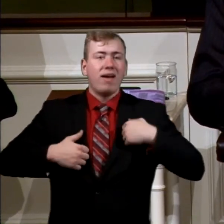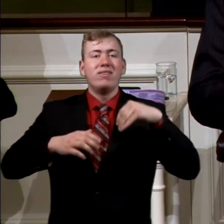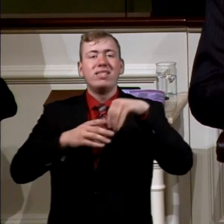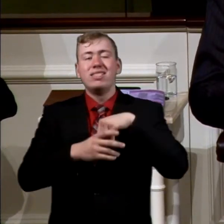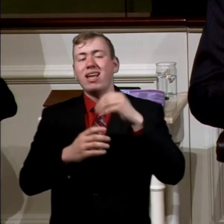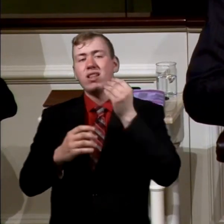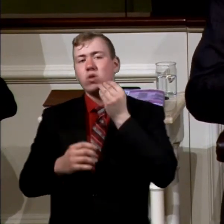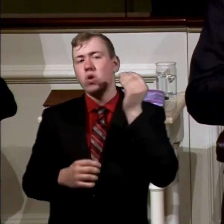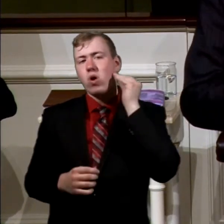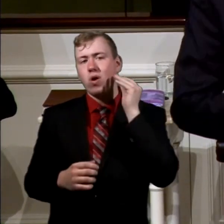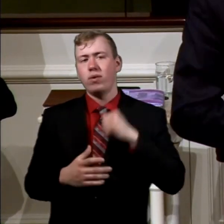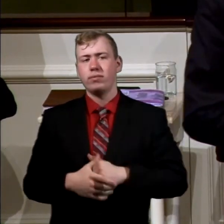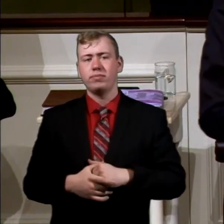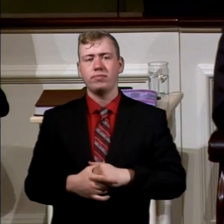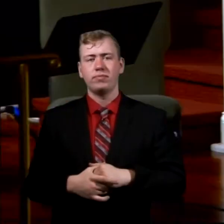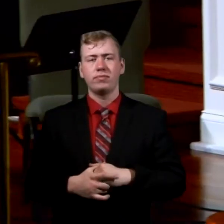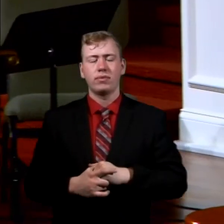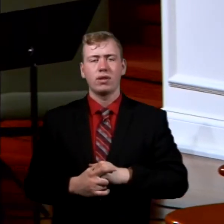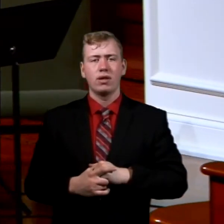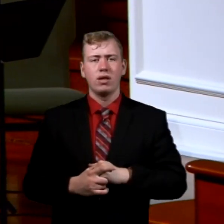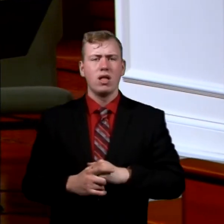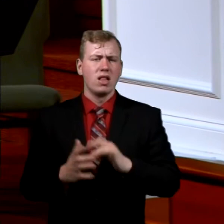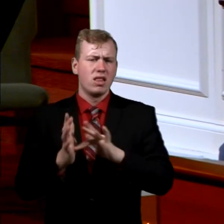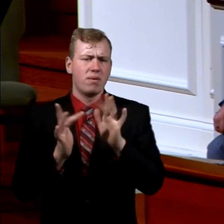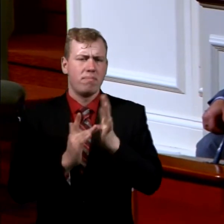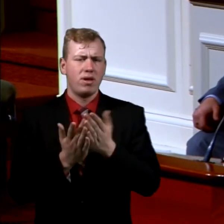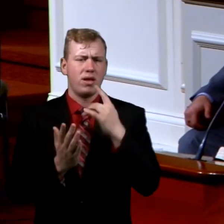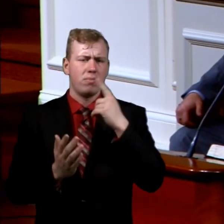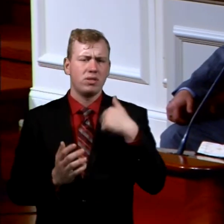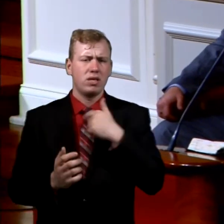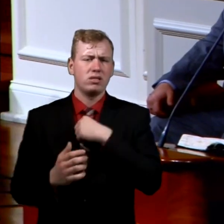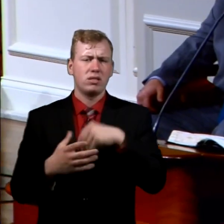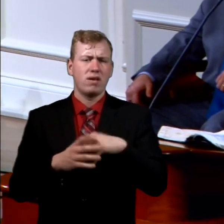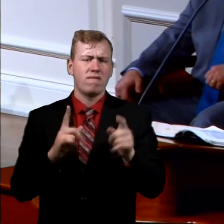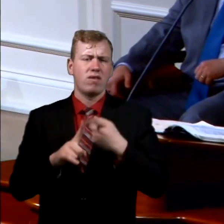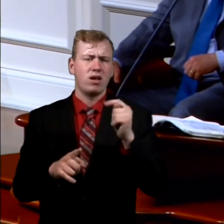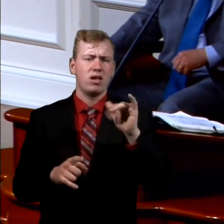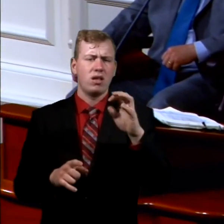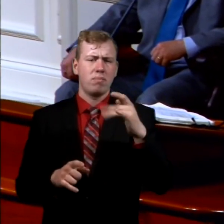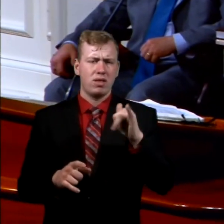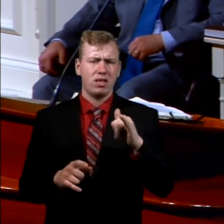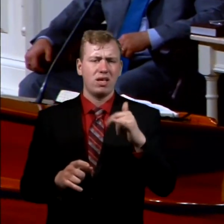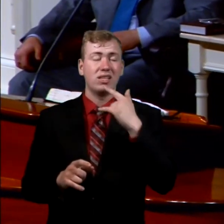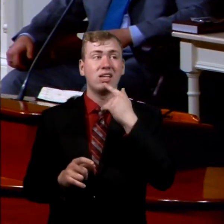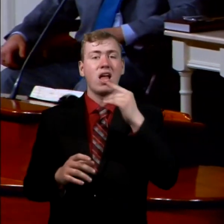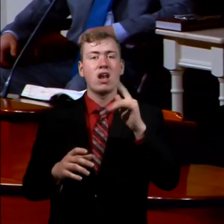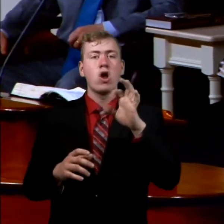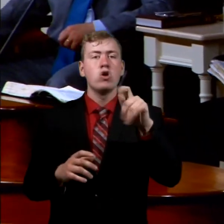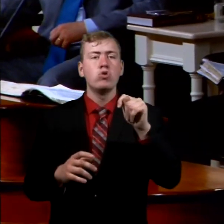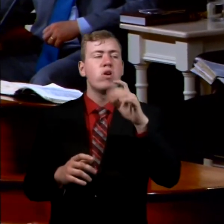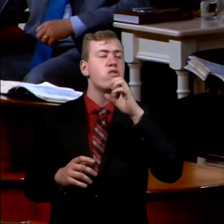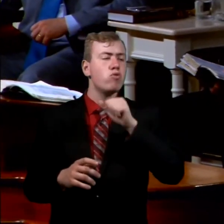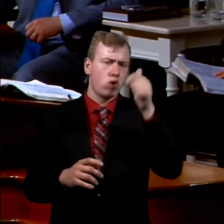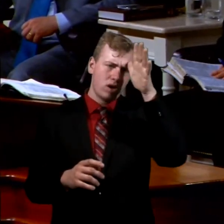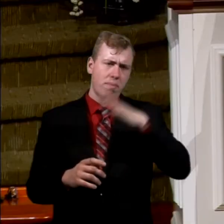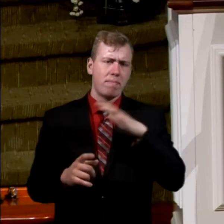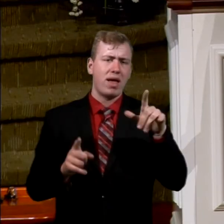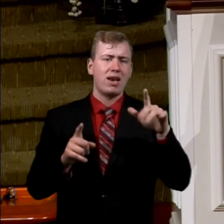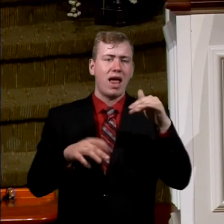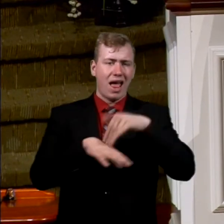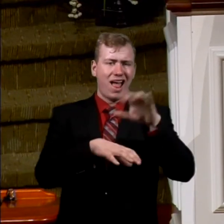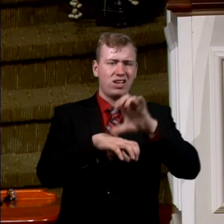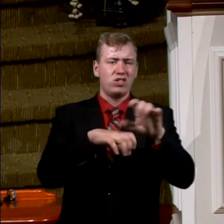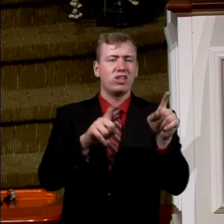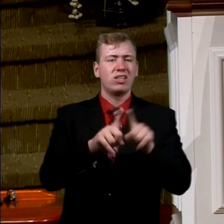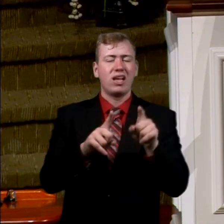home. The Bible tells us in 1 Timothy, he I want you to treat your older men at the church like your dad.